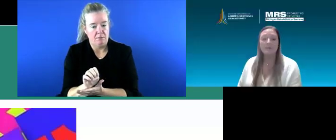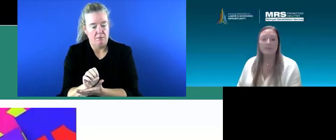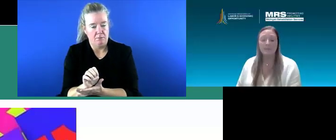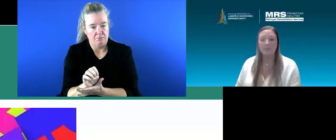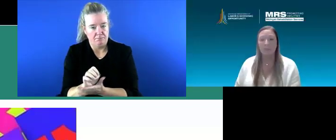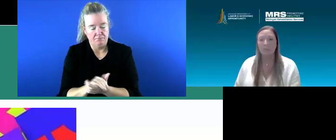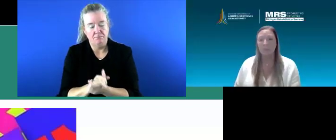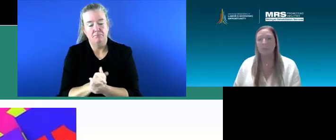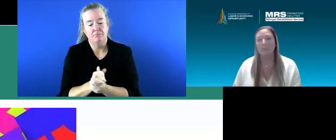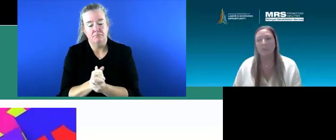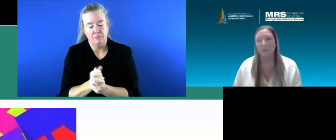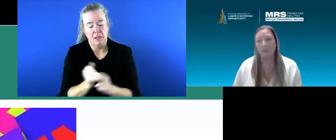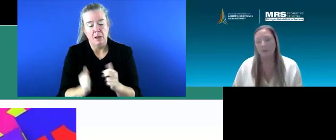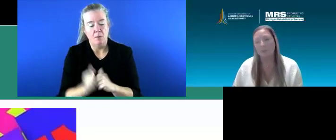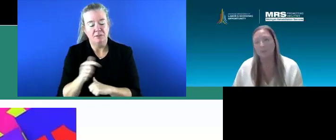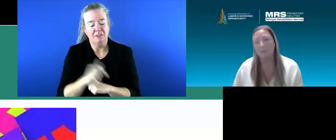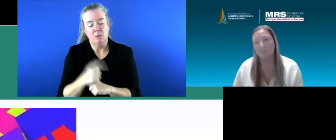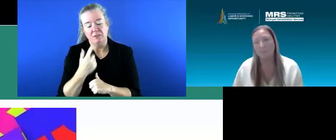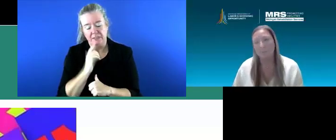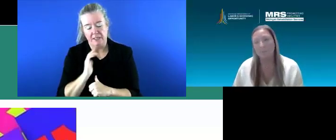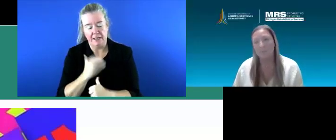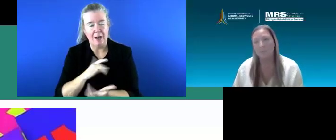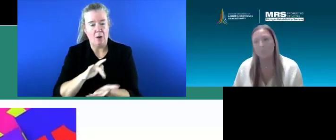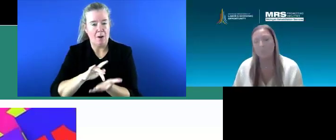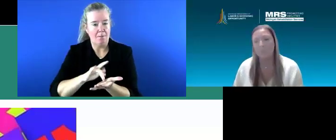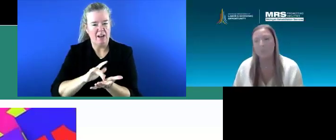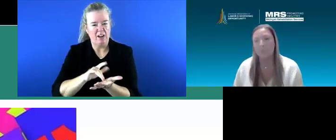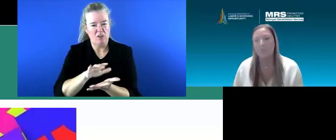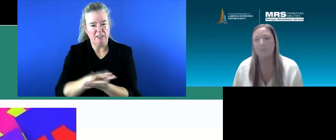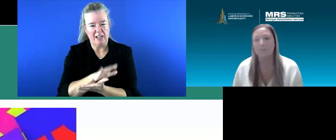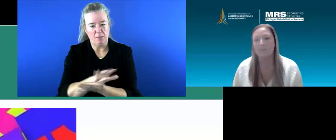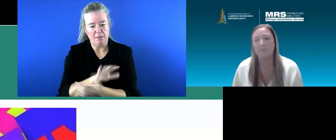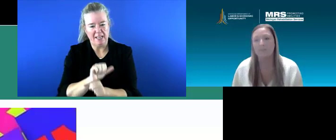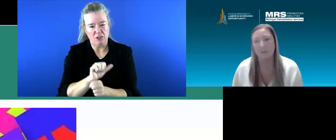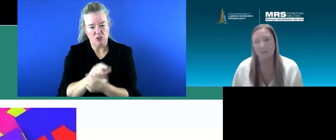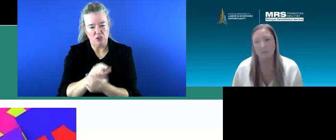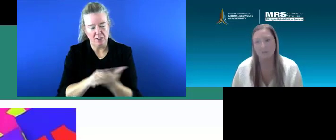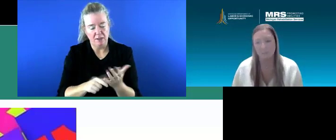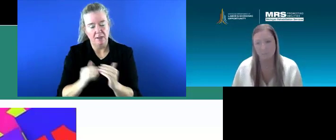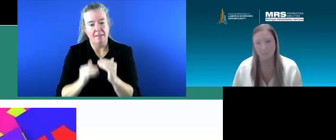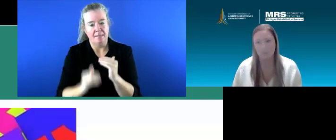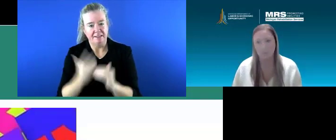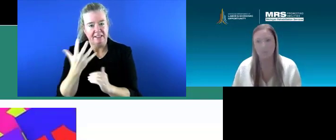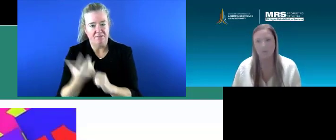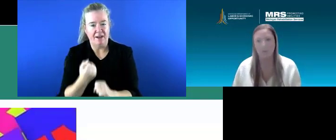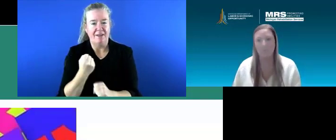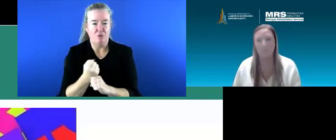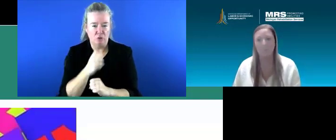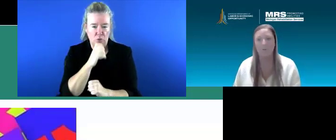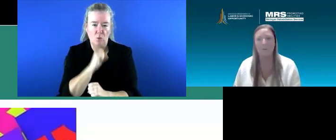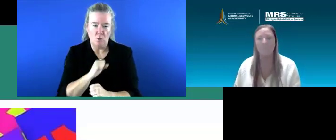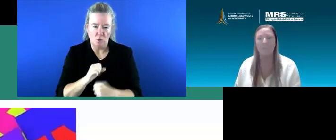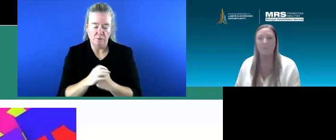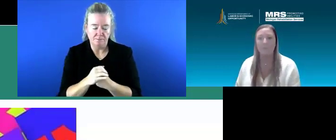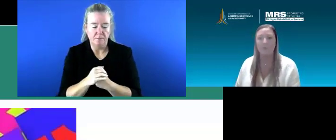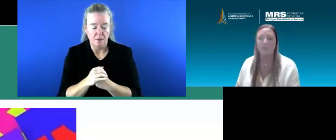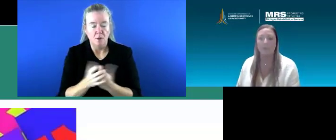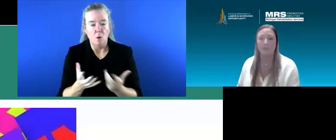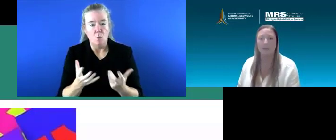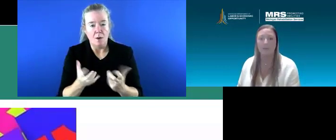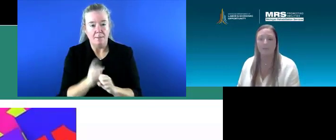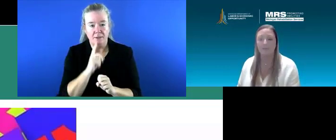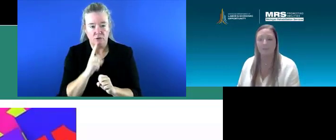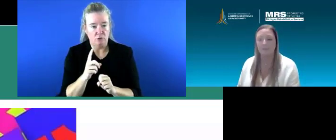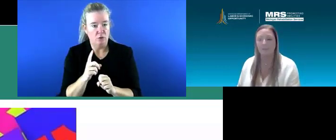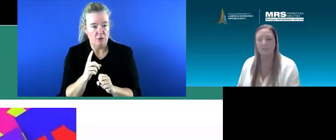So typically when we say about our medical the medical documentation less than five years old, we want to make sure